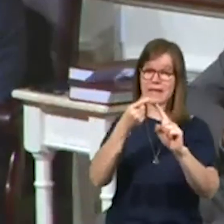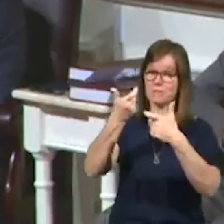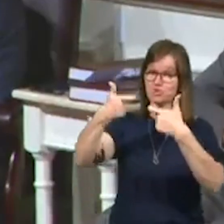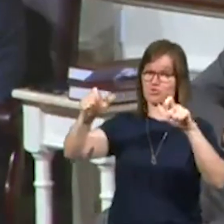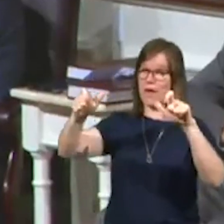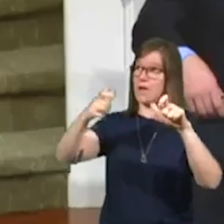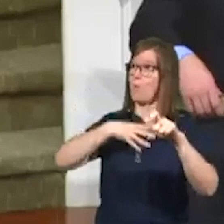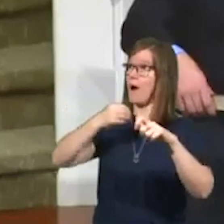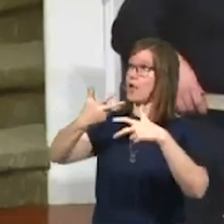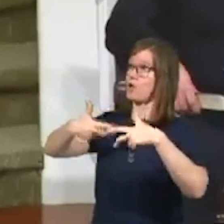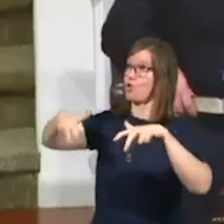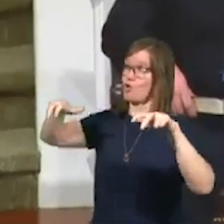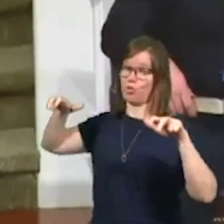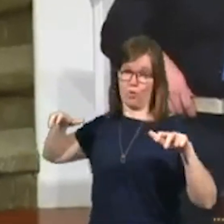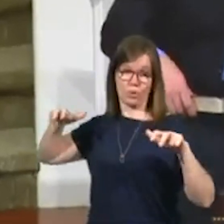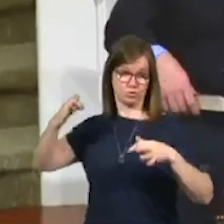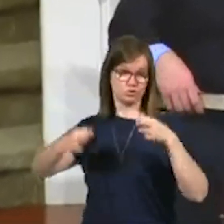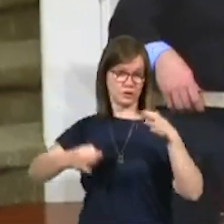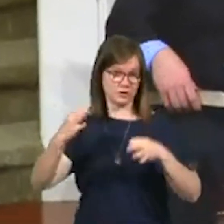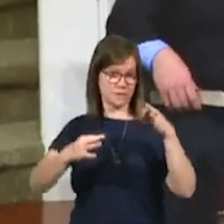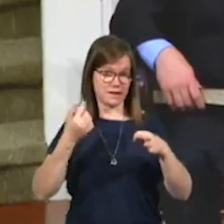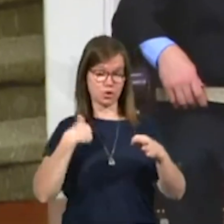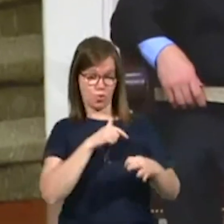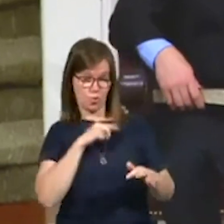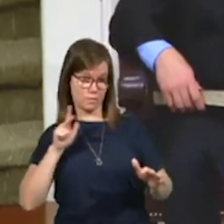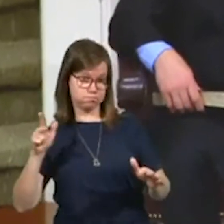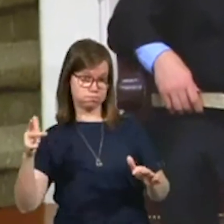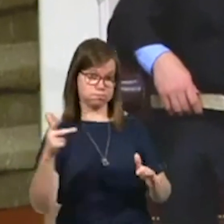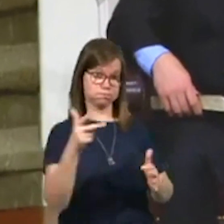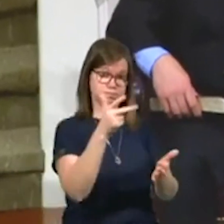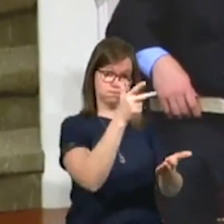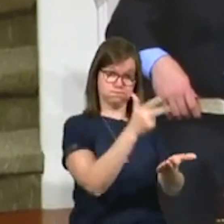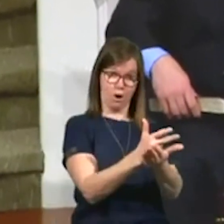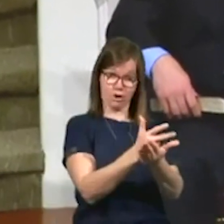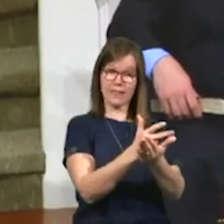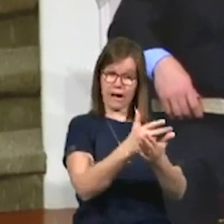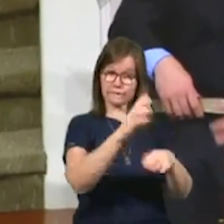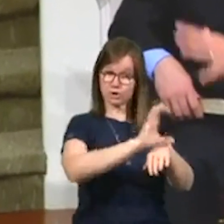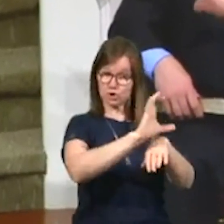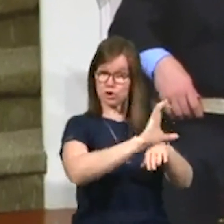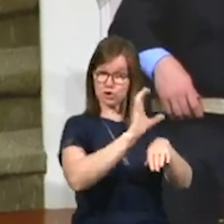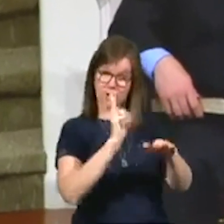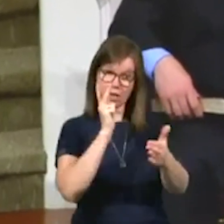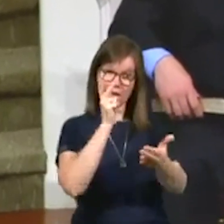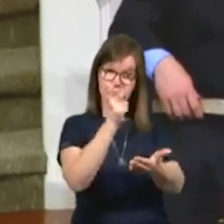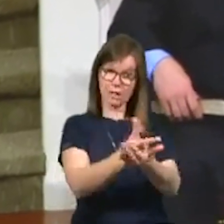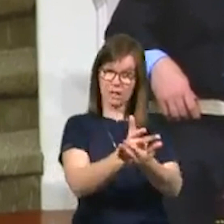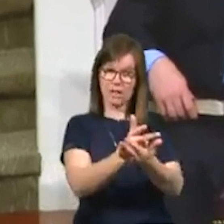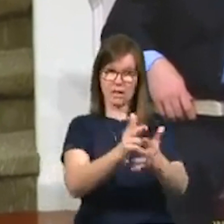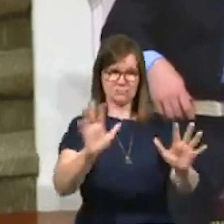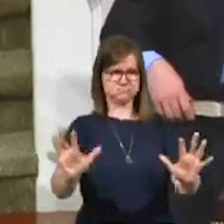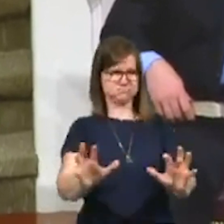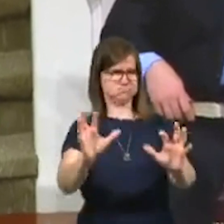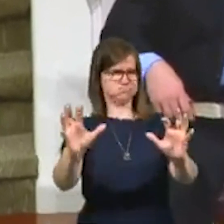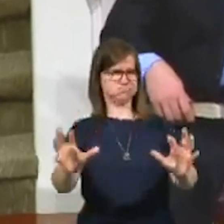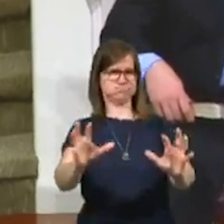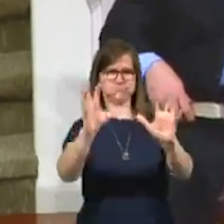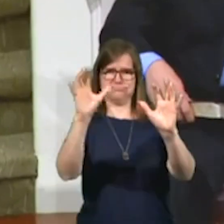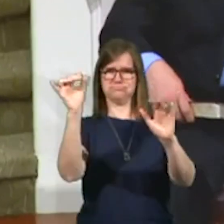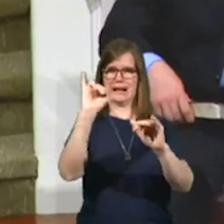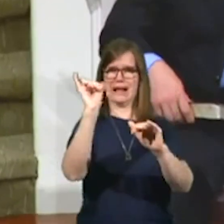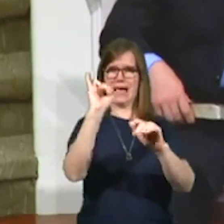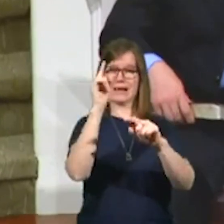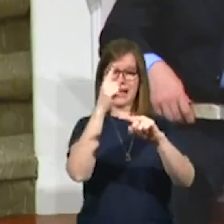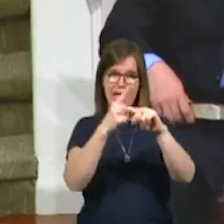throne judgment. We pulled into the parking lot of the church. When we pulled into the parking lot of the church, they had it all decorated like we were